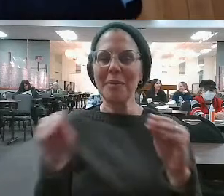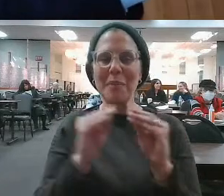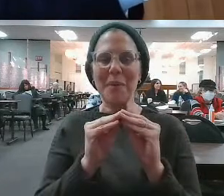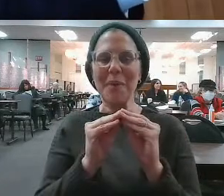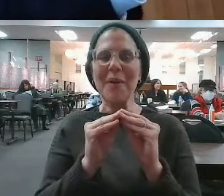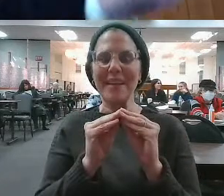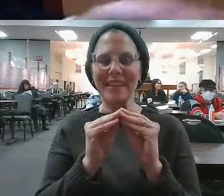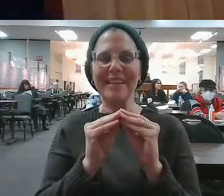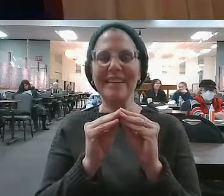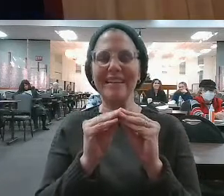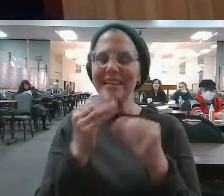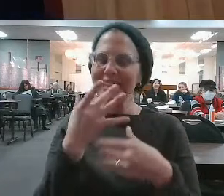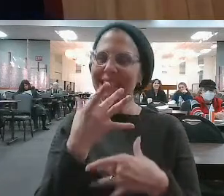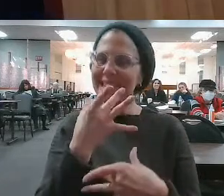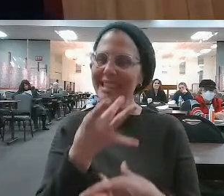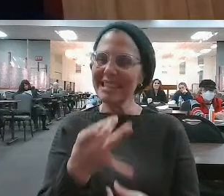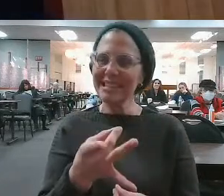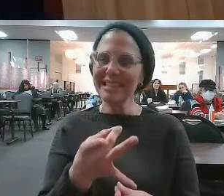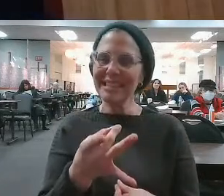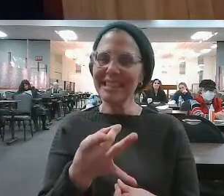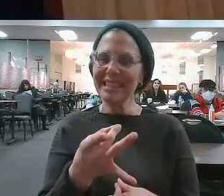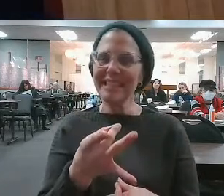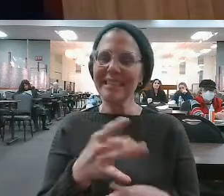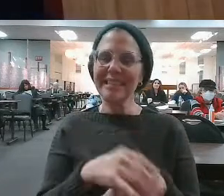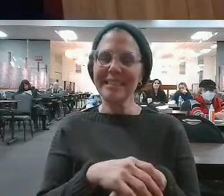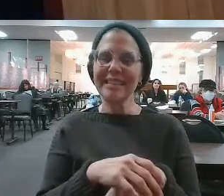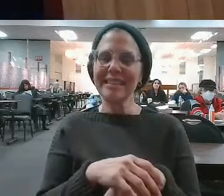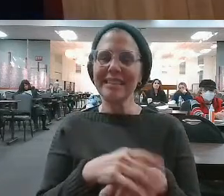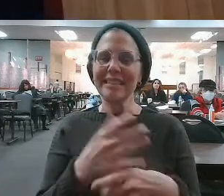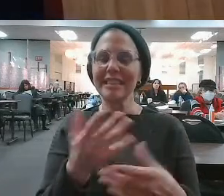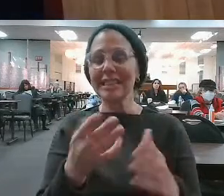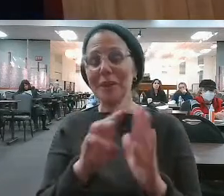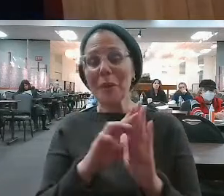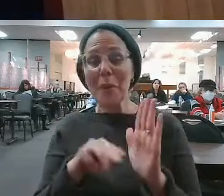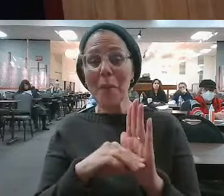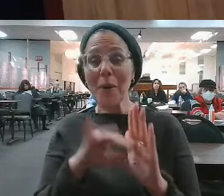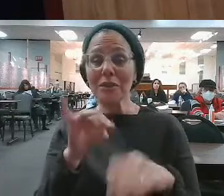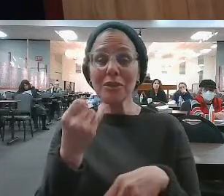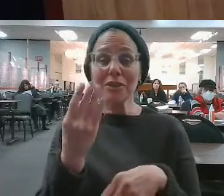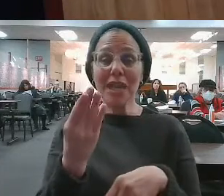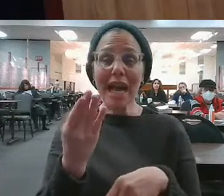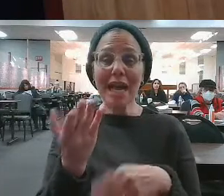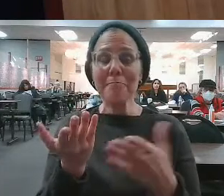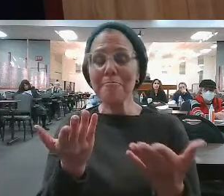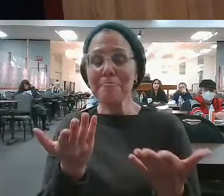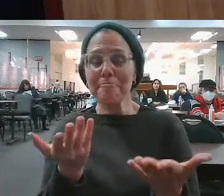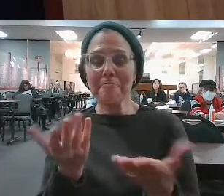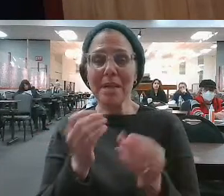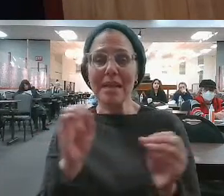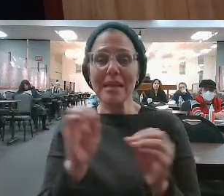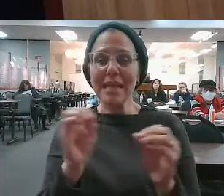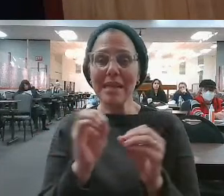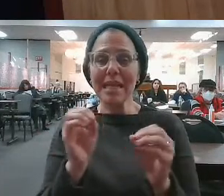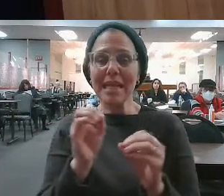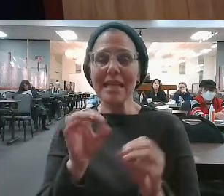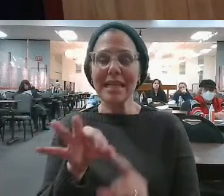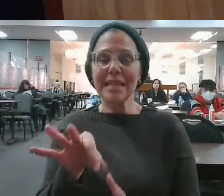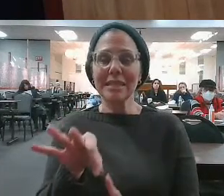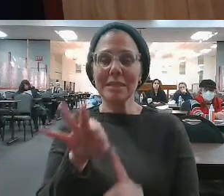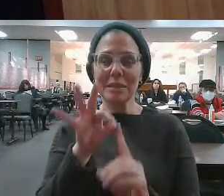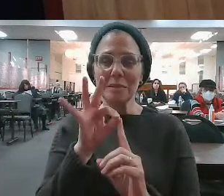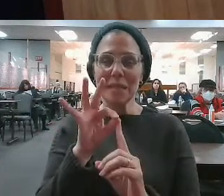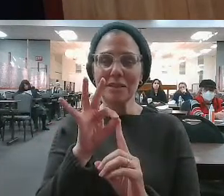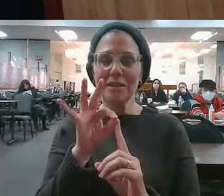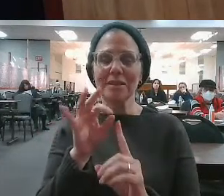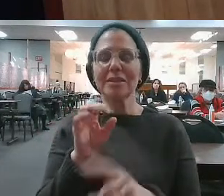more. We're done. Right? So interestingly enough, even from a fundraising perspective, Moshe Rabbeinu doesn't really have a